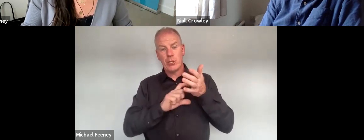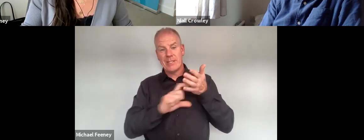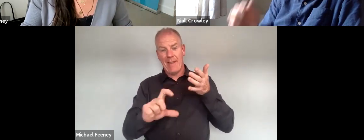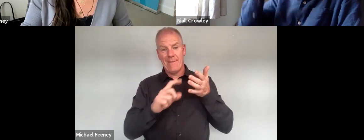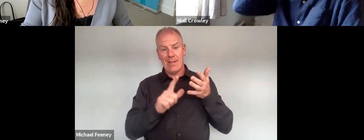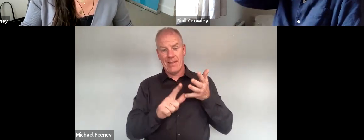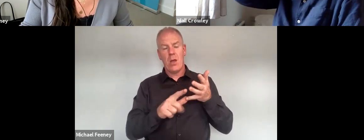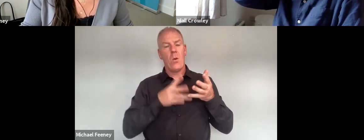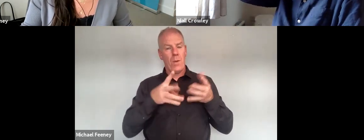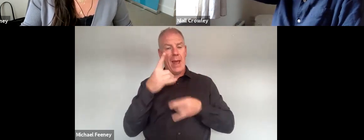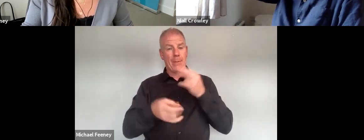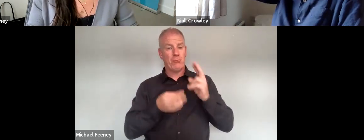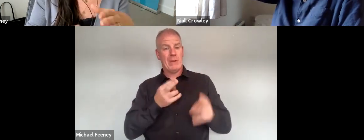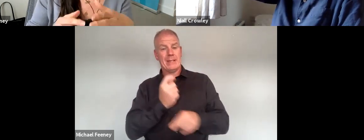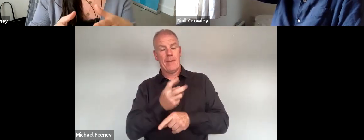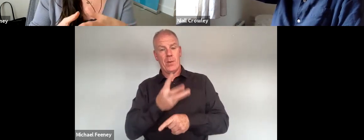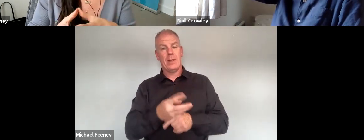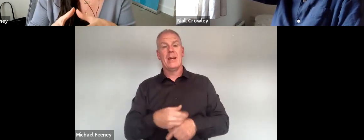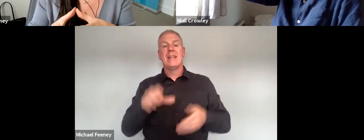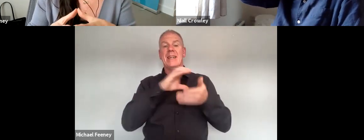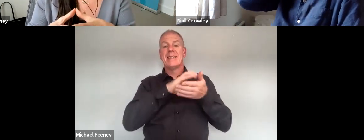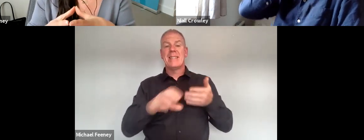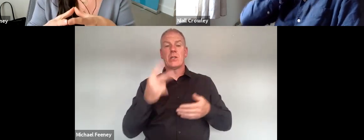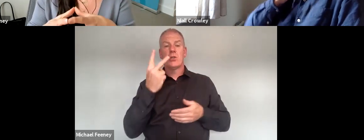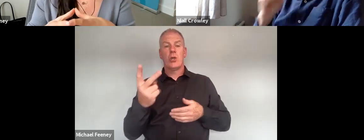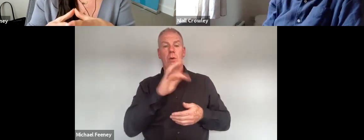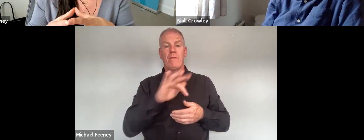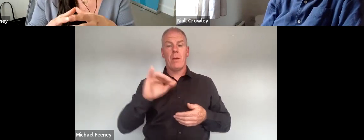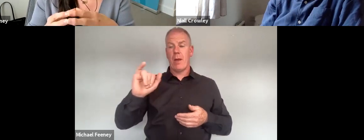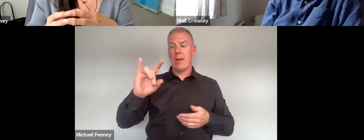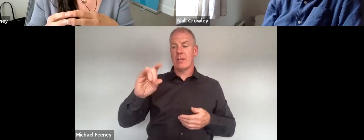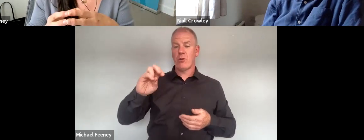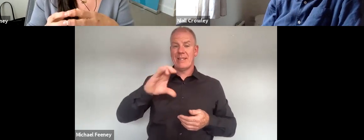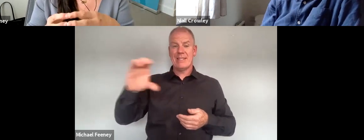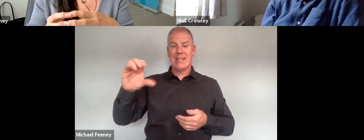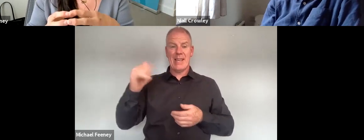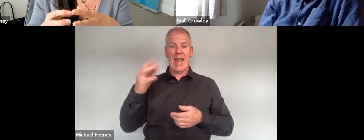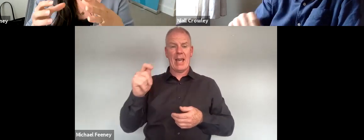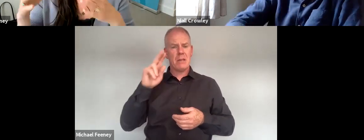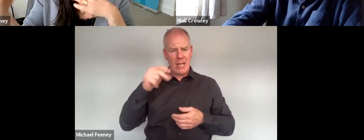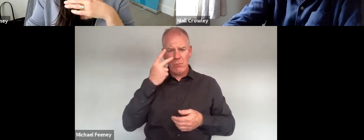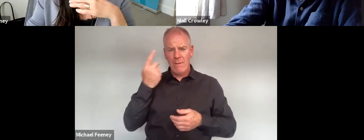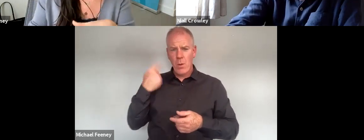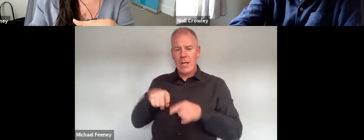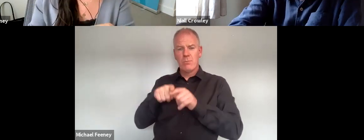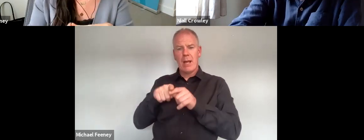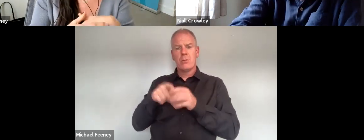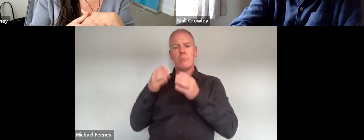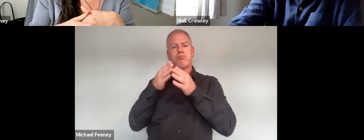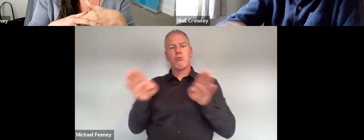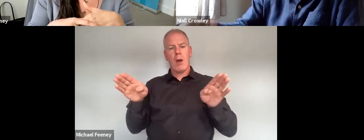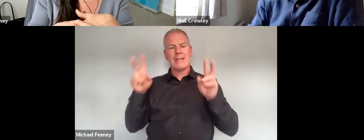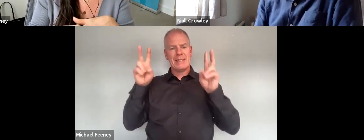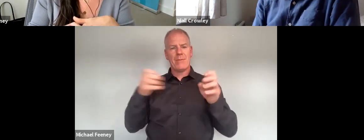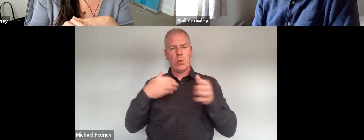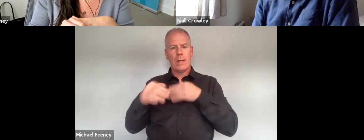happen at the right time and section 2 of the IRAC Act could also potentially be reviewed with a view to extending the definition of a public